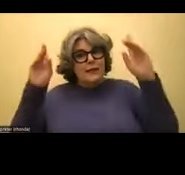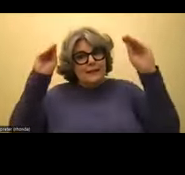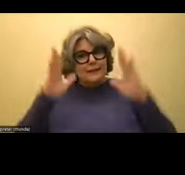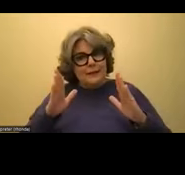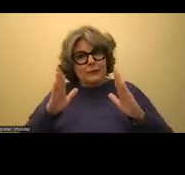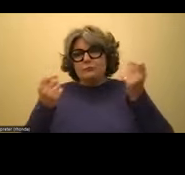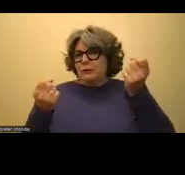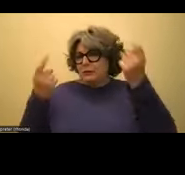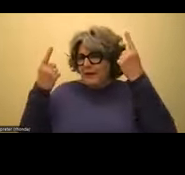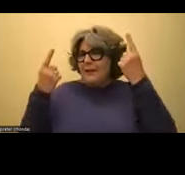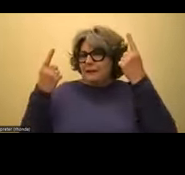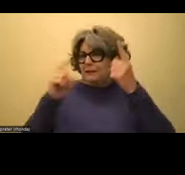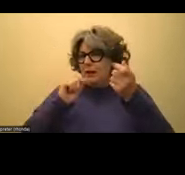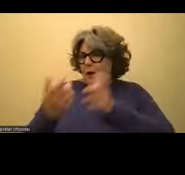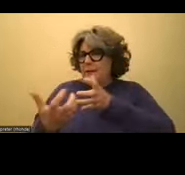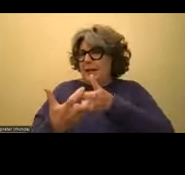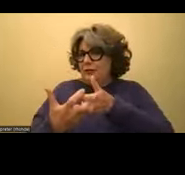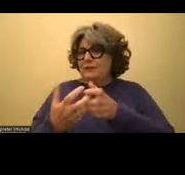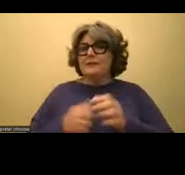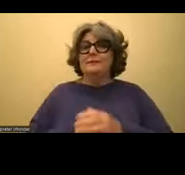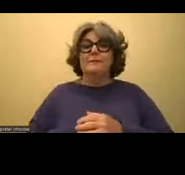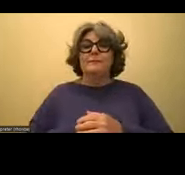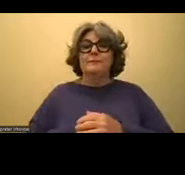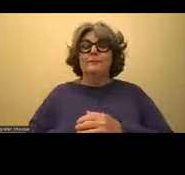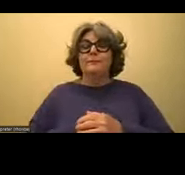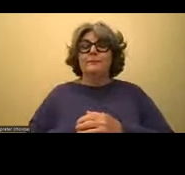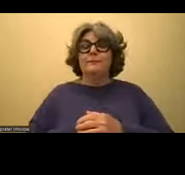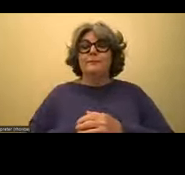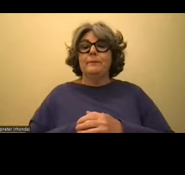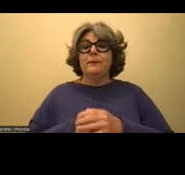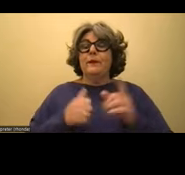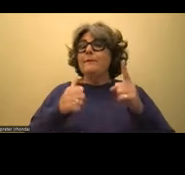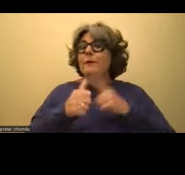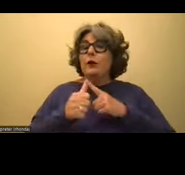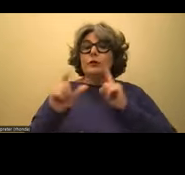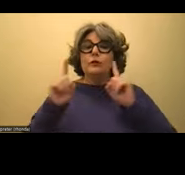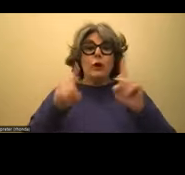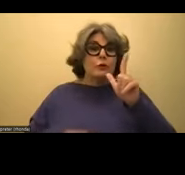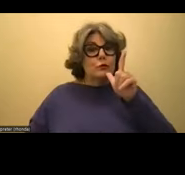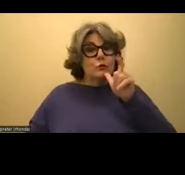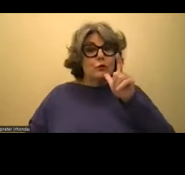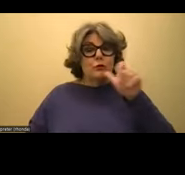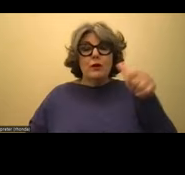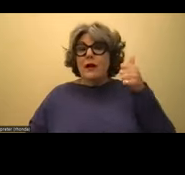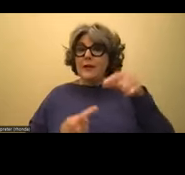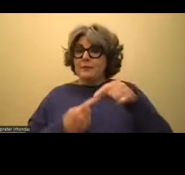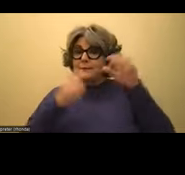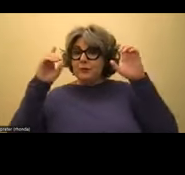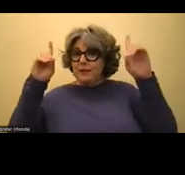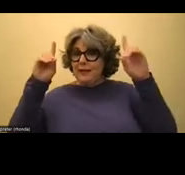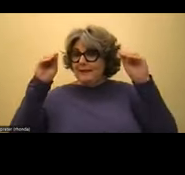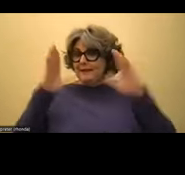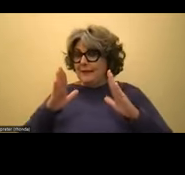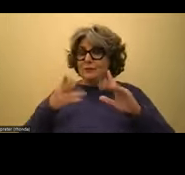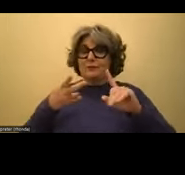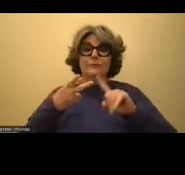I would say the first people we should talk to is talk to the other special education teachers, the case